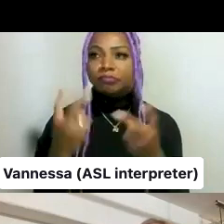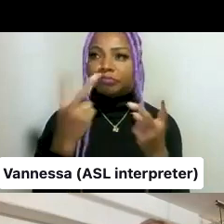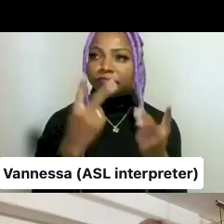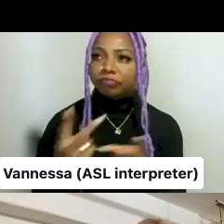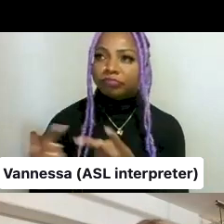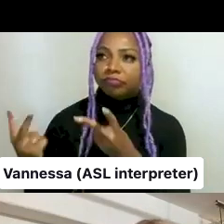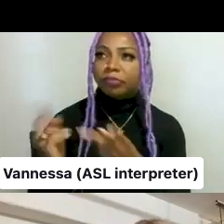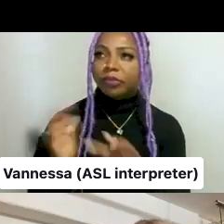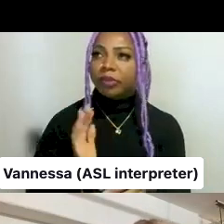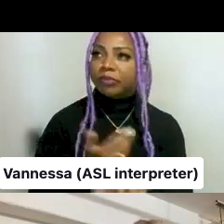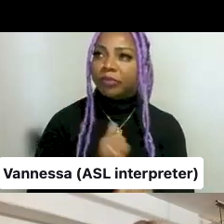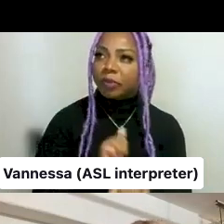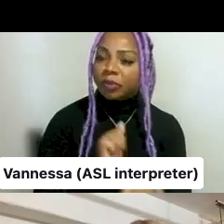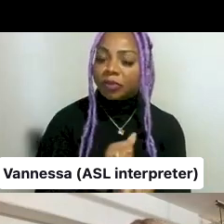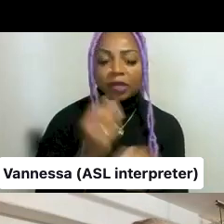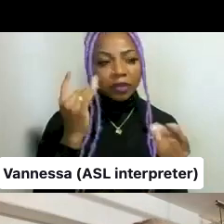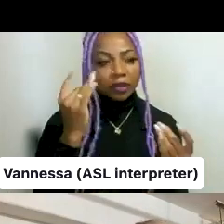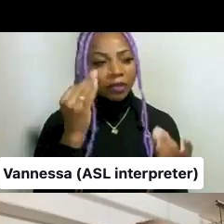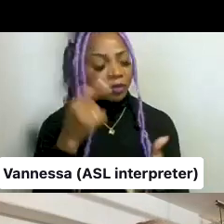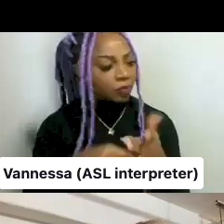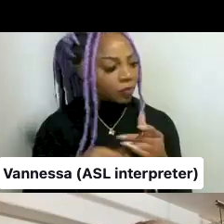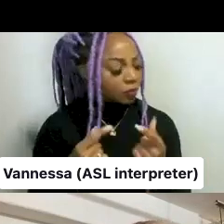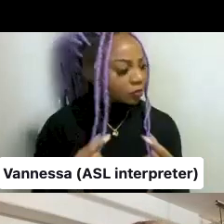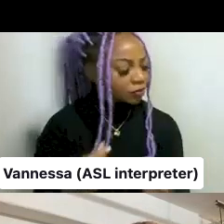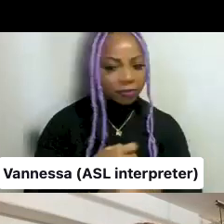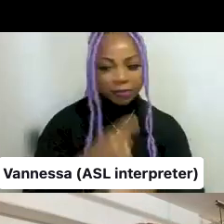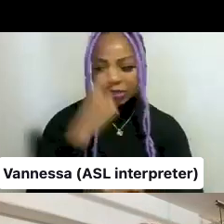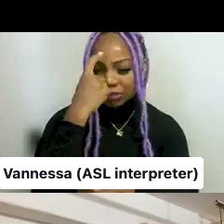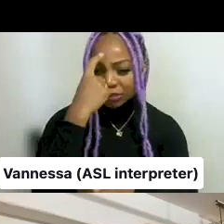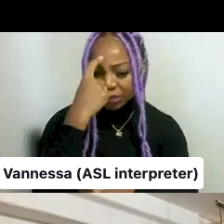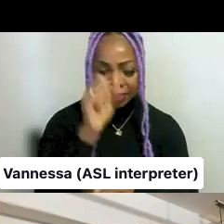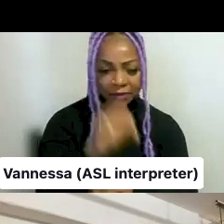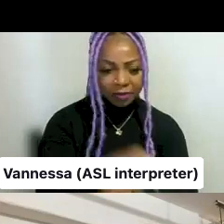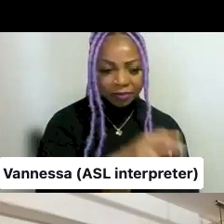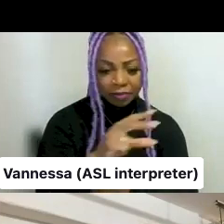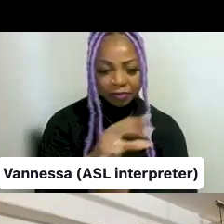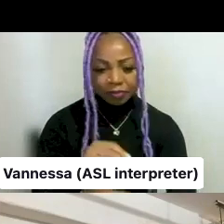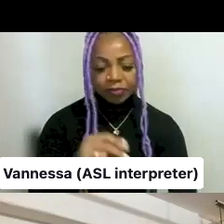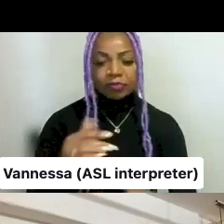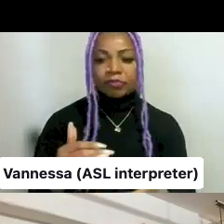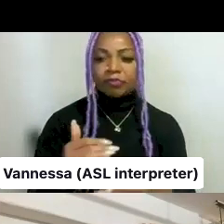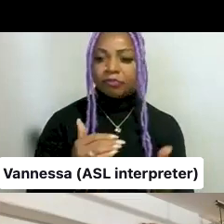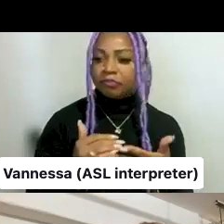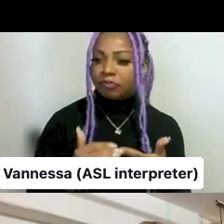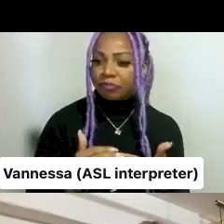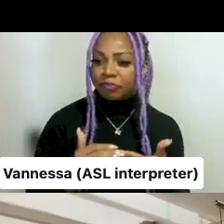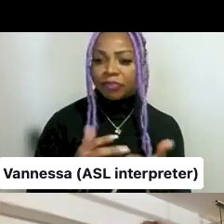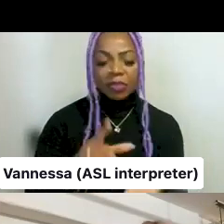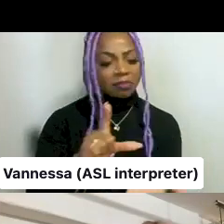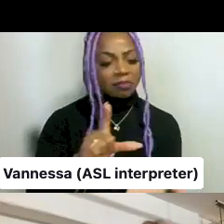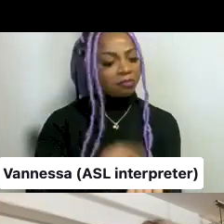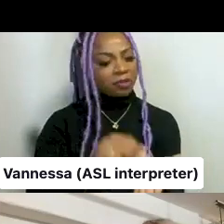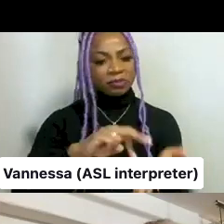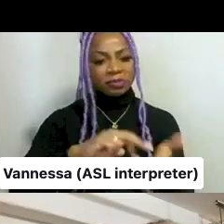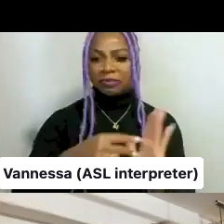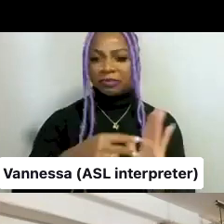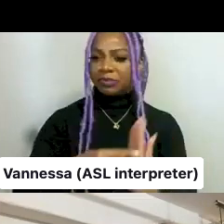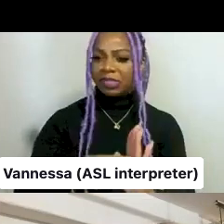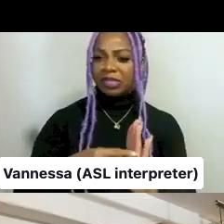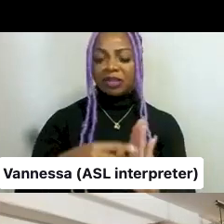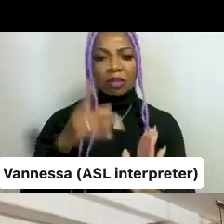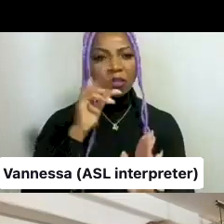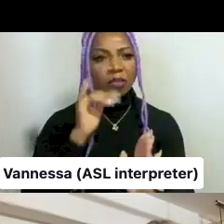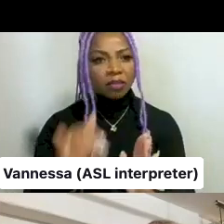and think, okay, what are we doing? Does it make sense what we're doing? Uh, what is, what is publishing? What does it mean? How is it